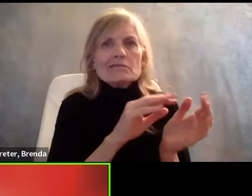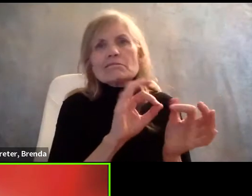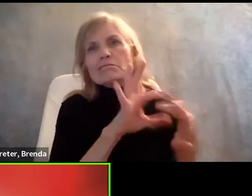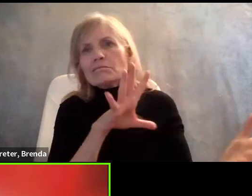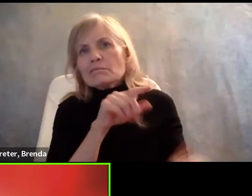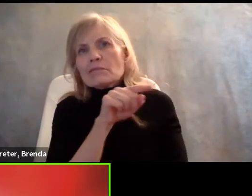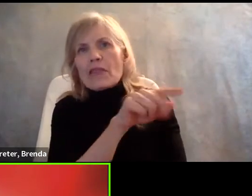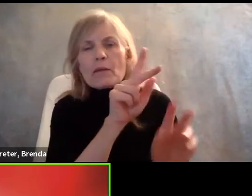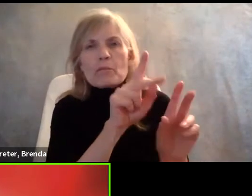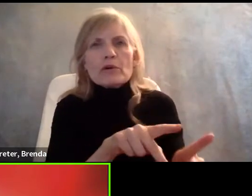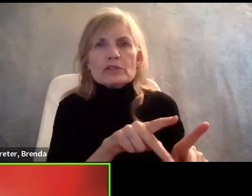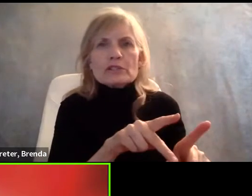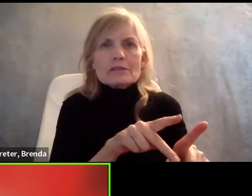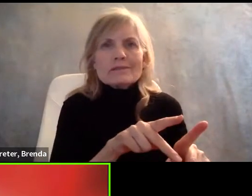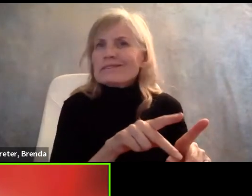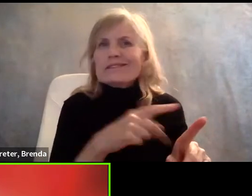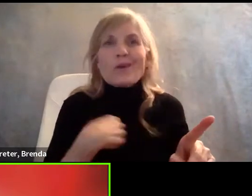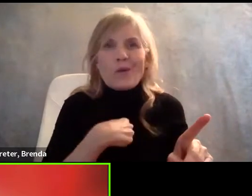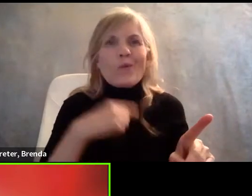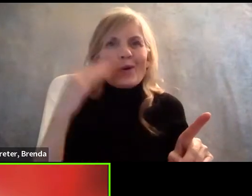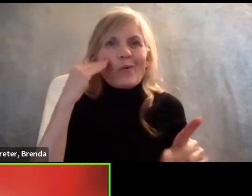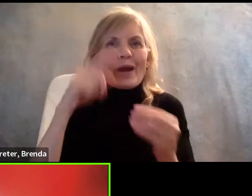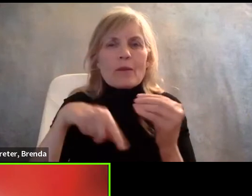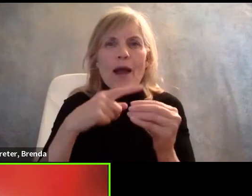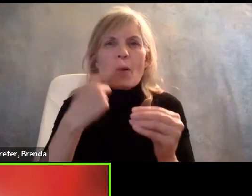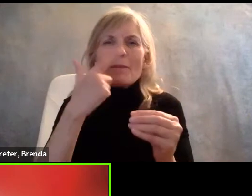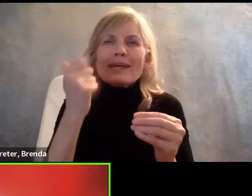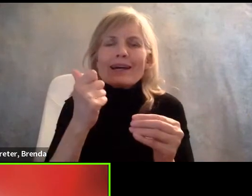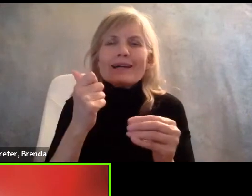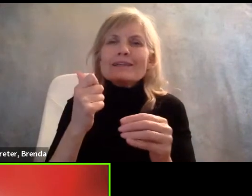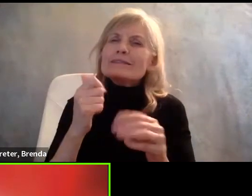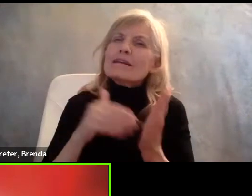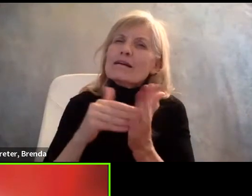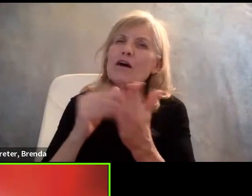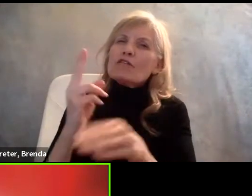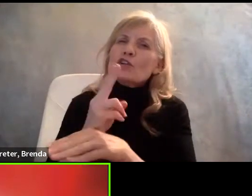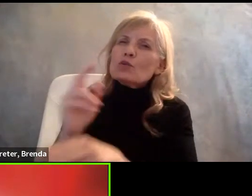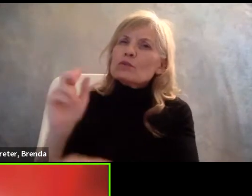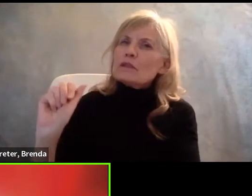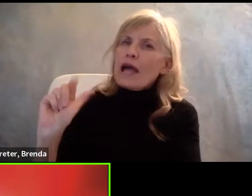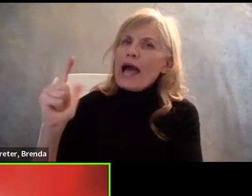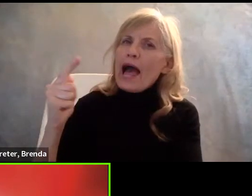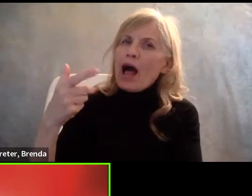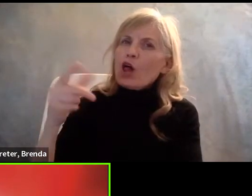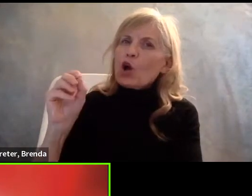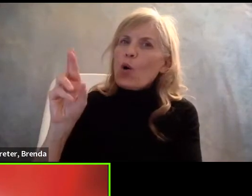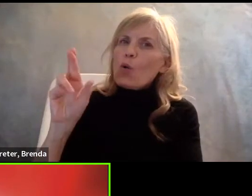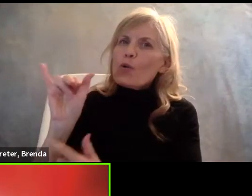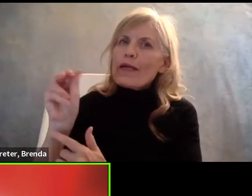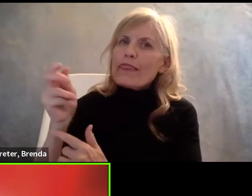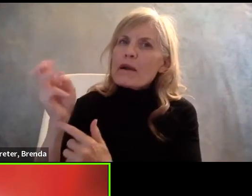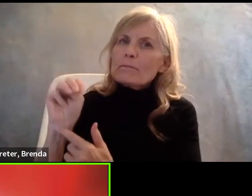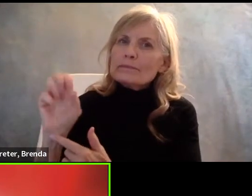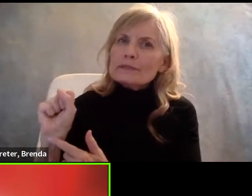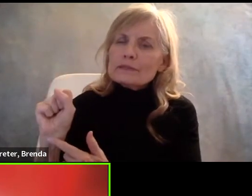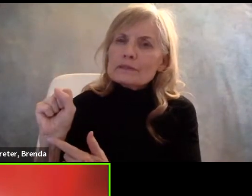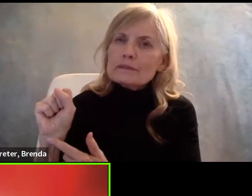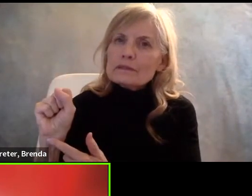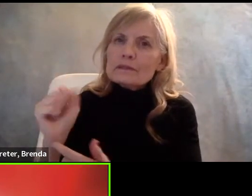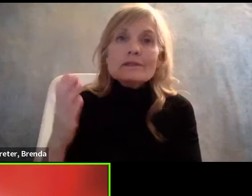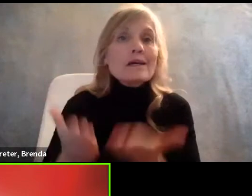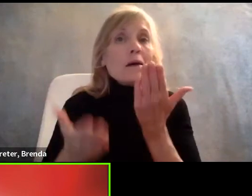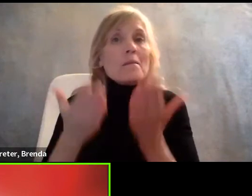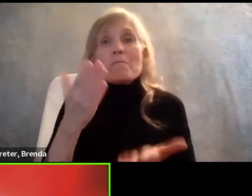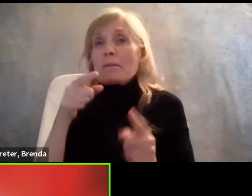a lot of times this is, you know, outsourced to algorithms. So it may be that unwittingly, without meaning to, the